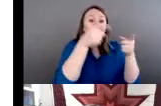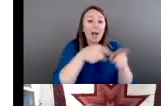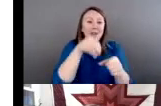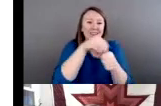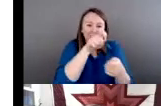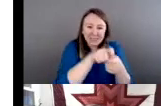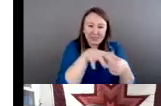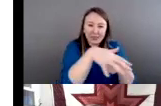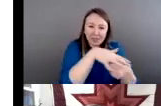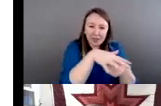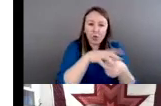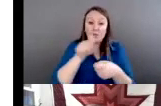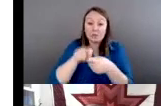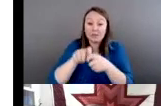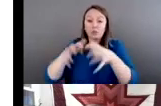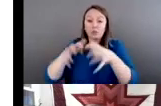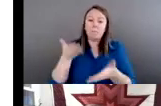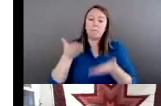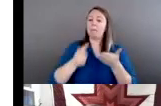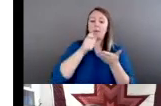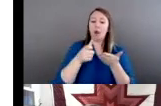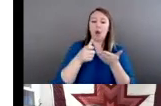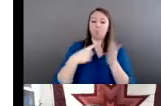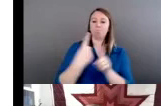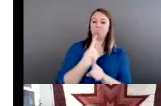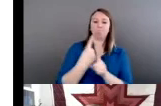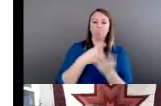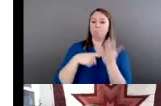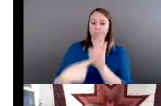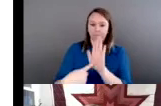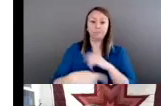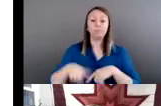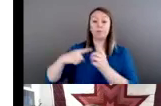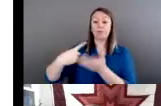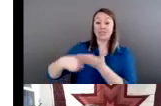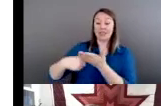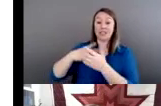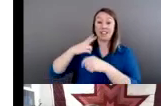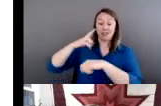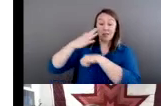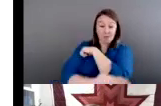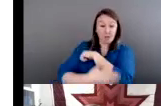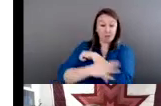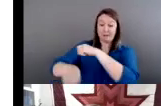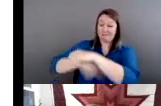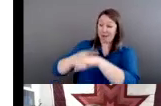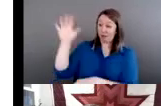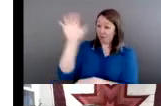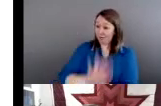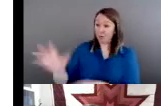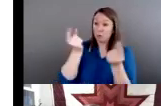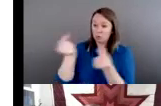But as we think about the national state of affairs, it's really important to talk about who is committing these crimes.